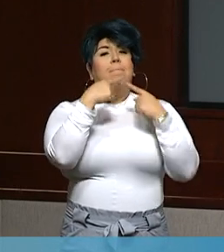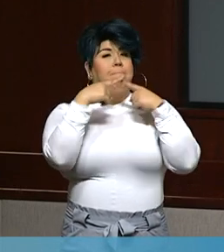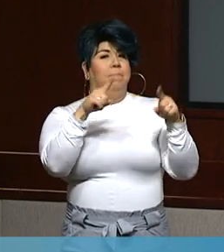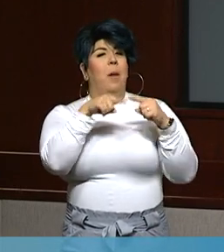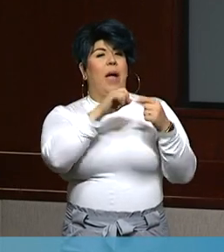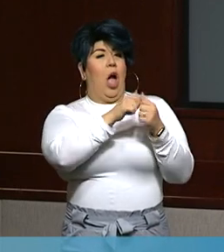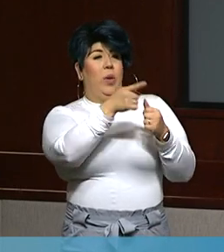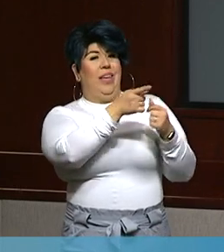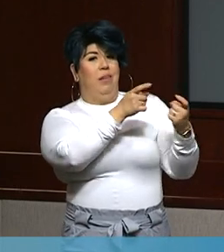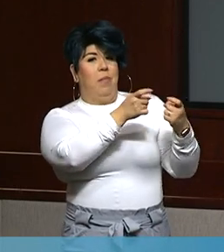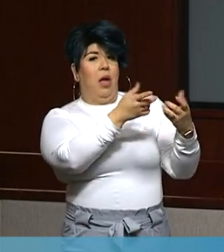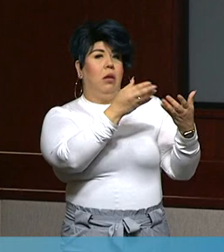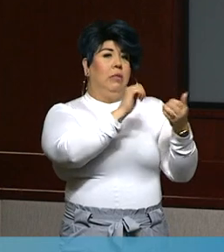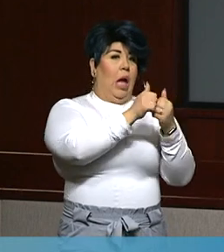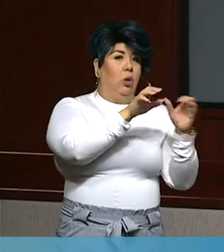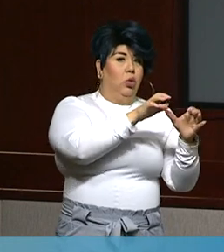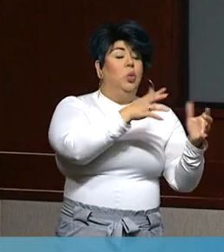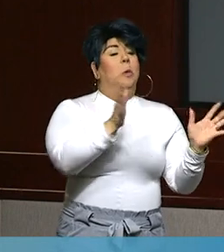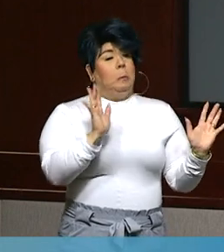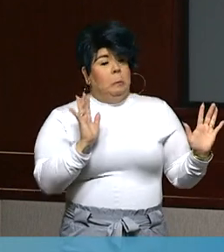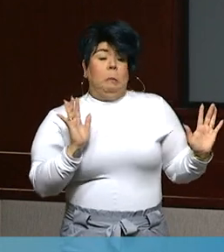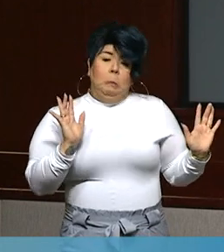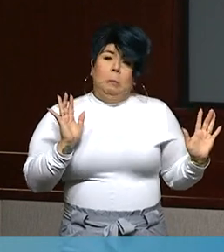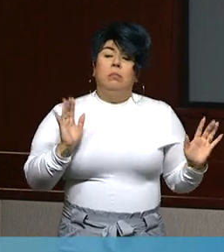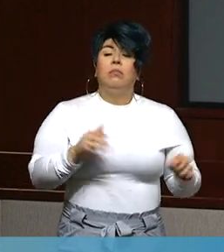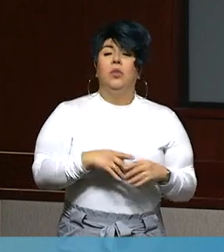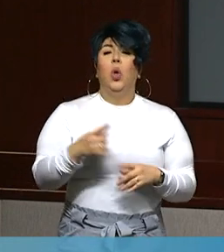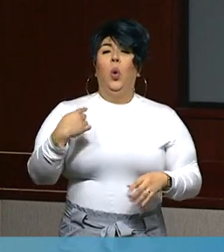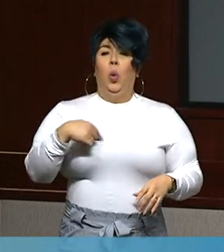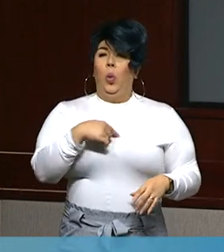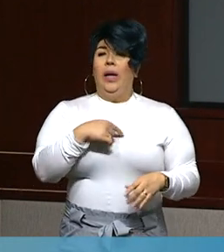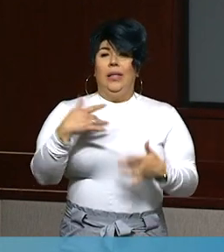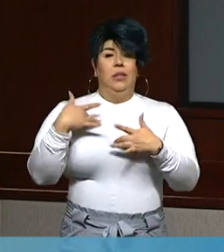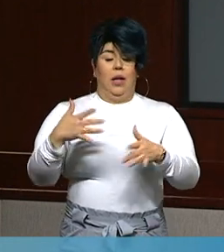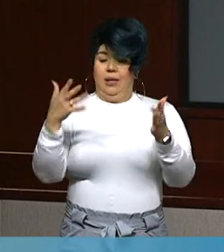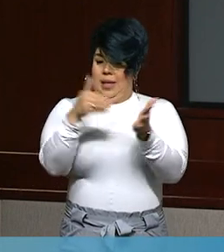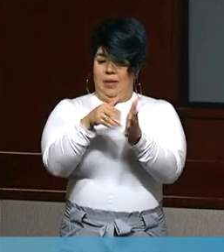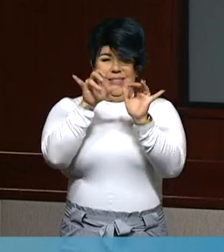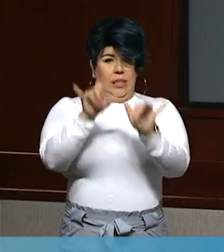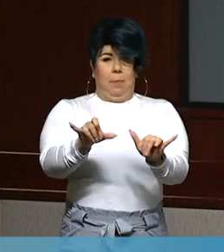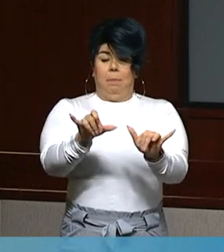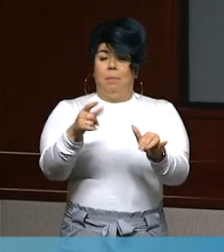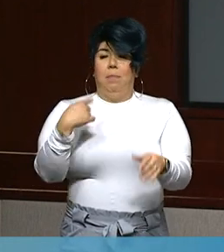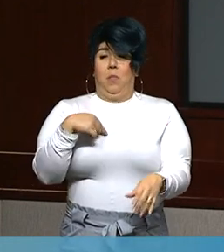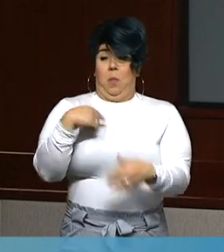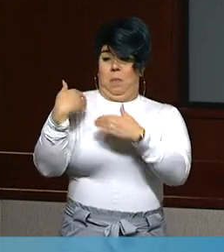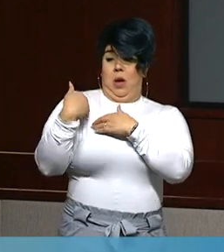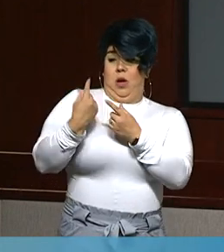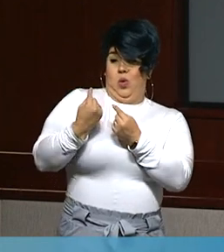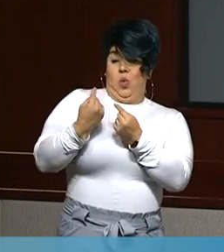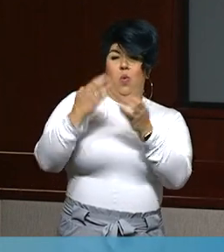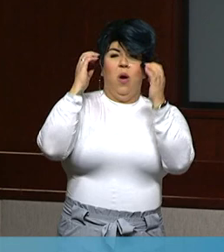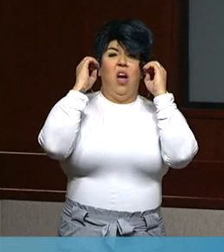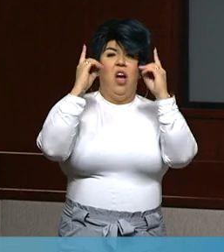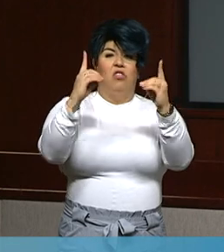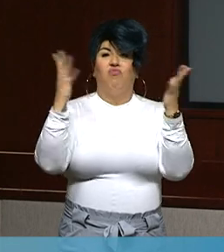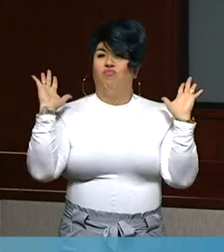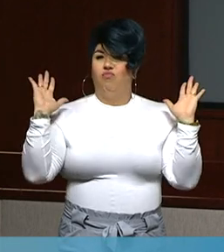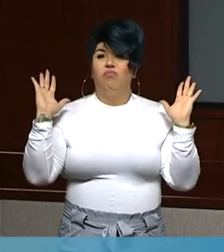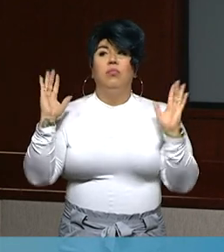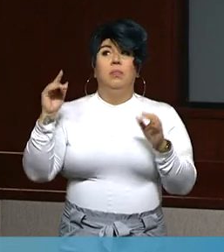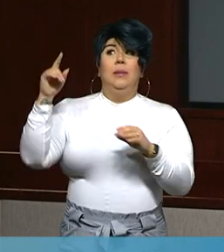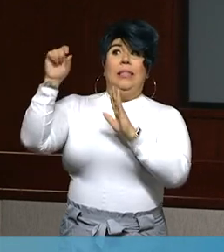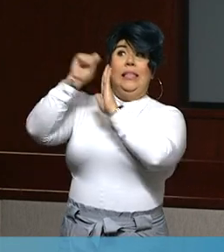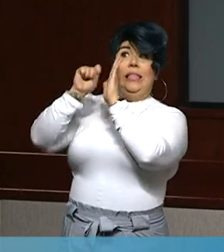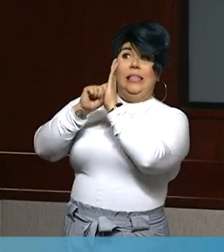continue to stake out a strong position of education, of reinforcement of what the state